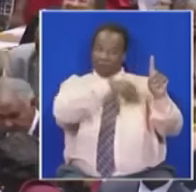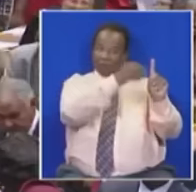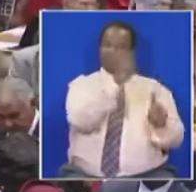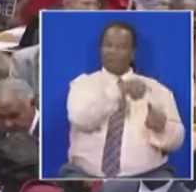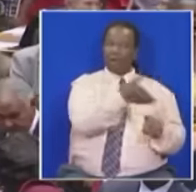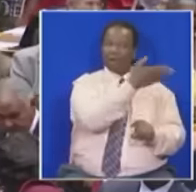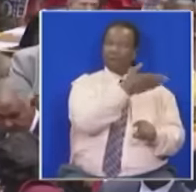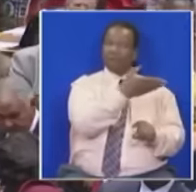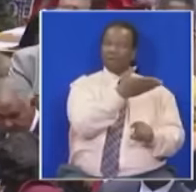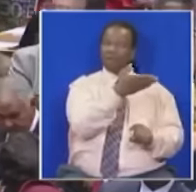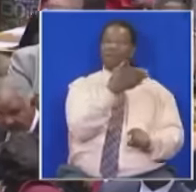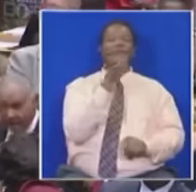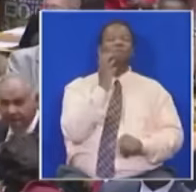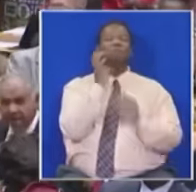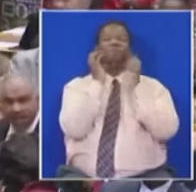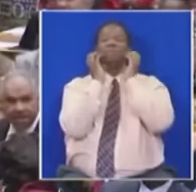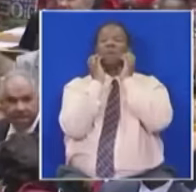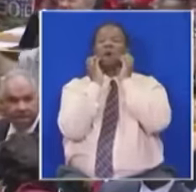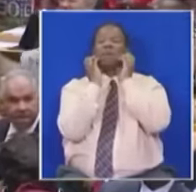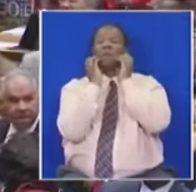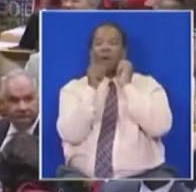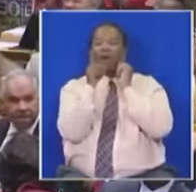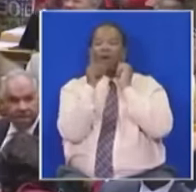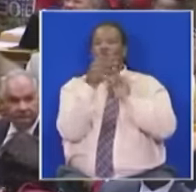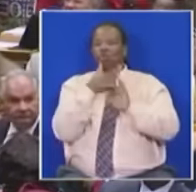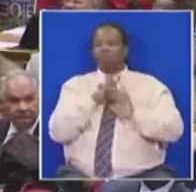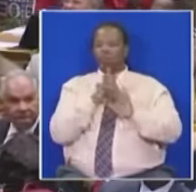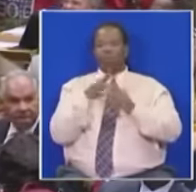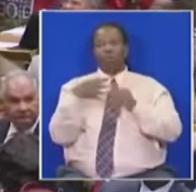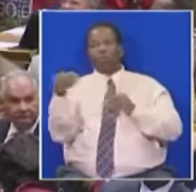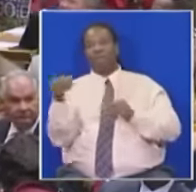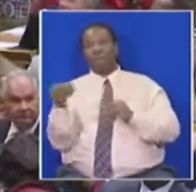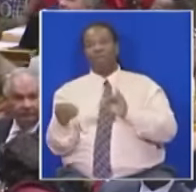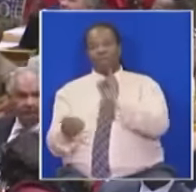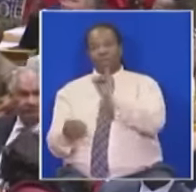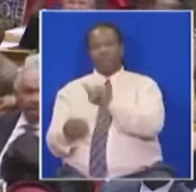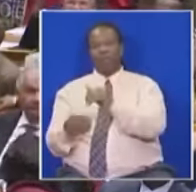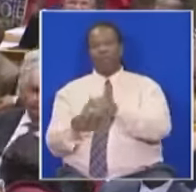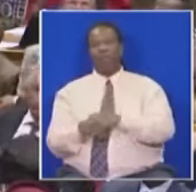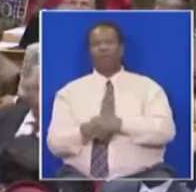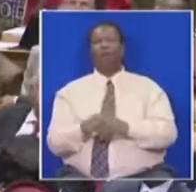You are the one who's not prepared to go.